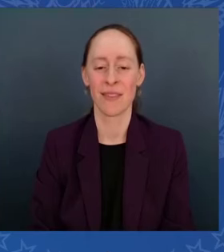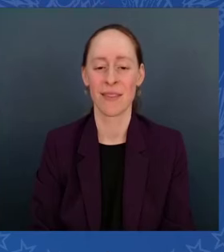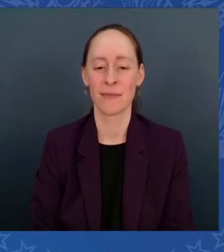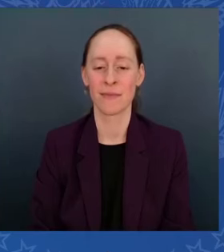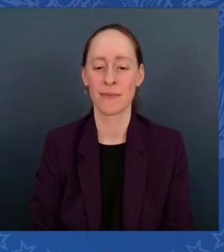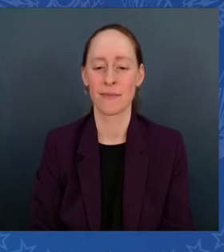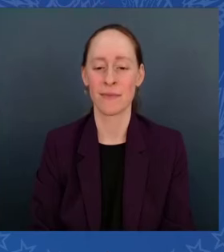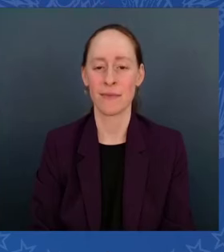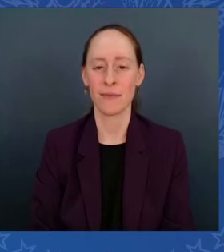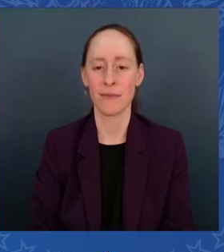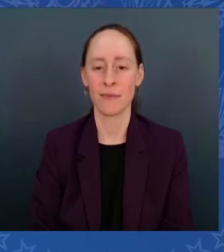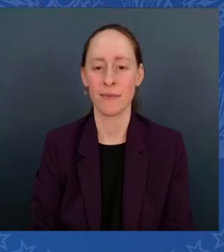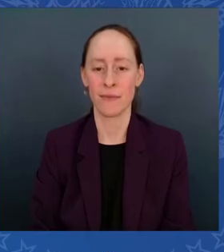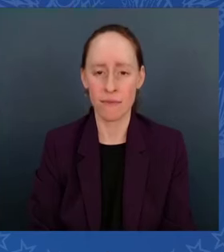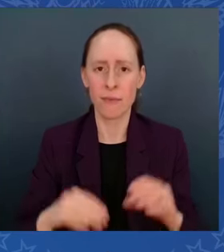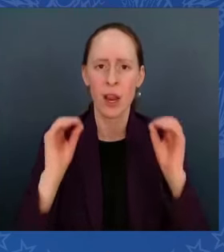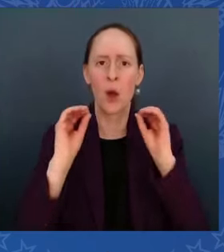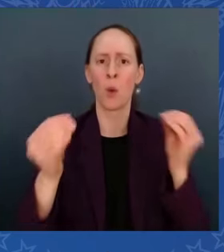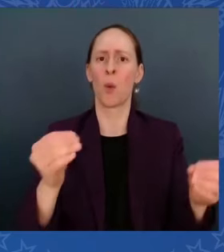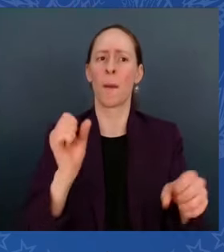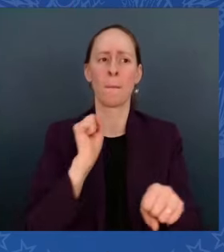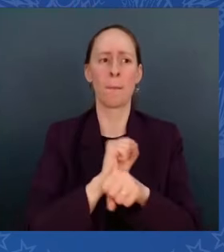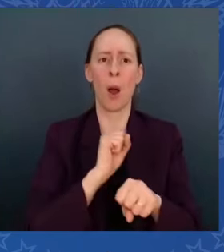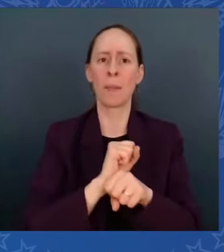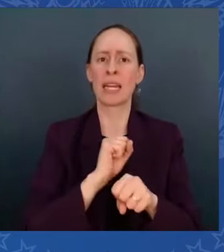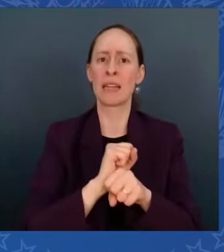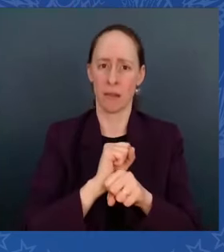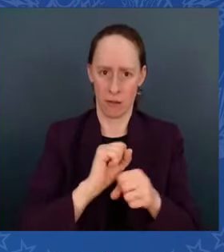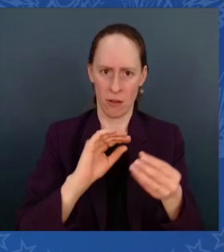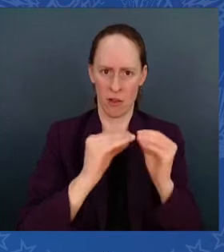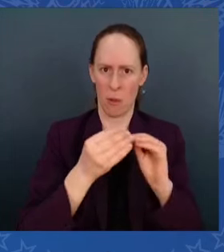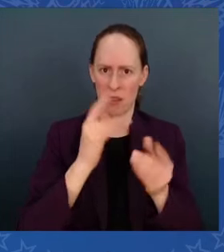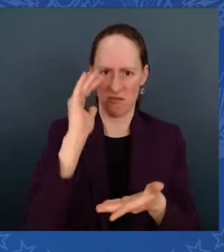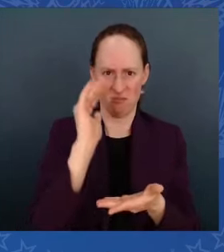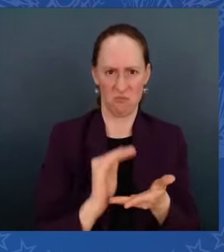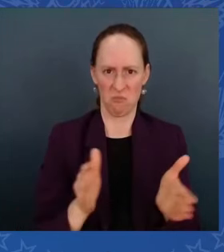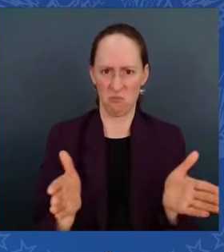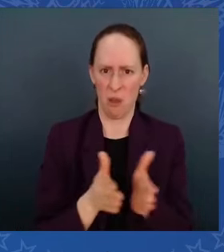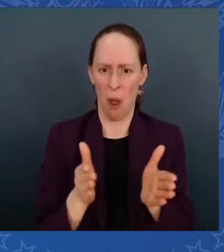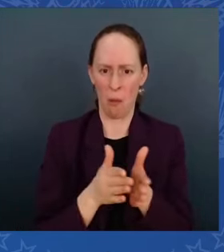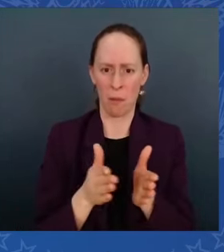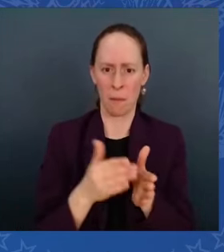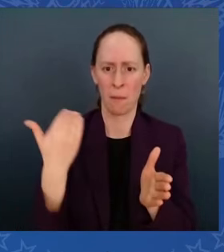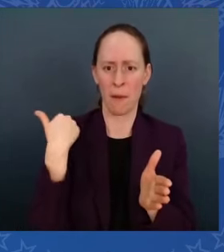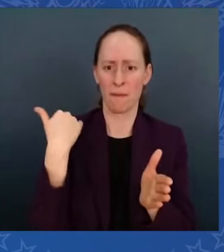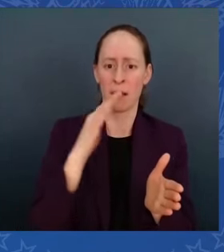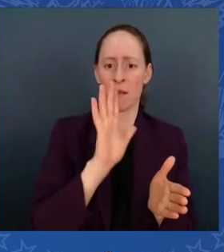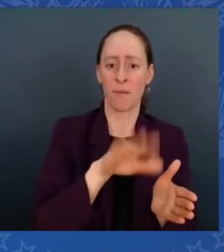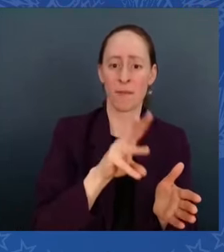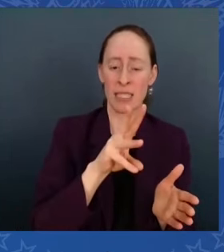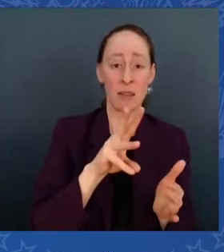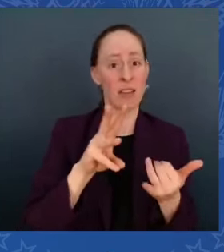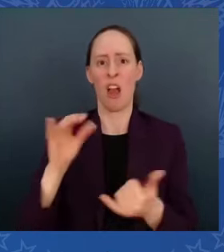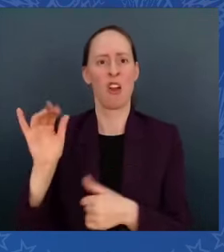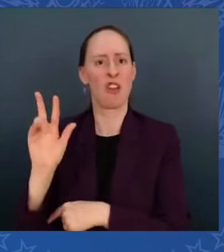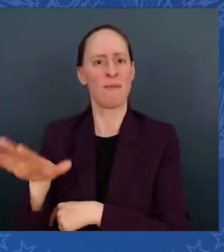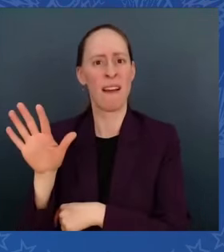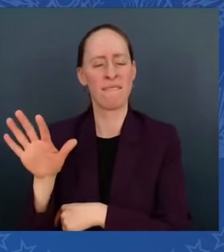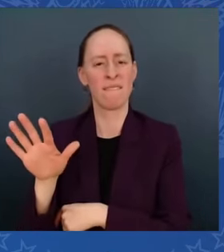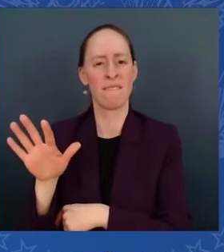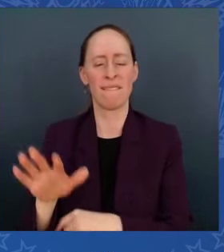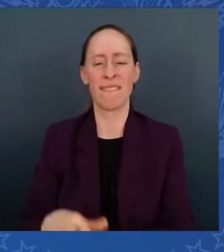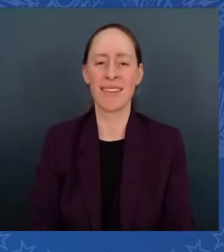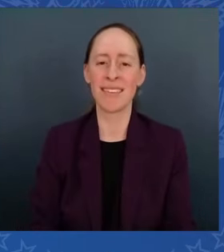Unemployment is down in North Carolina from 5.6% to 3.5%, lower than any